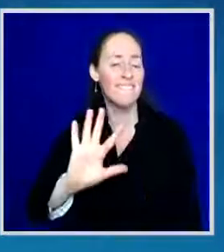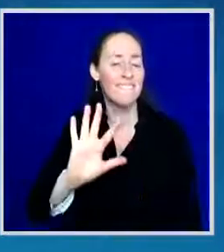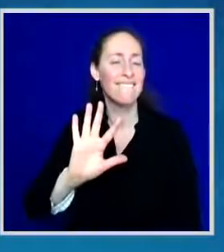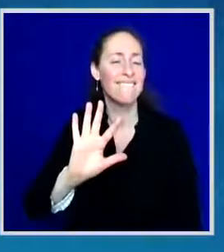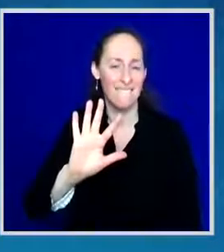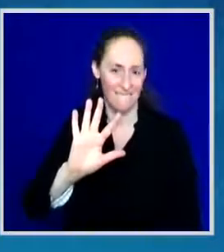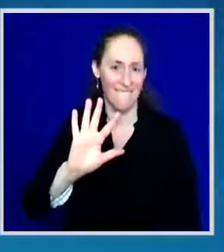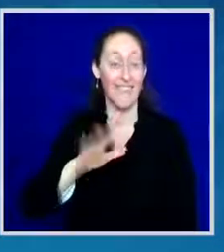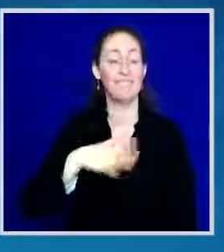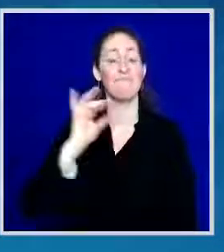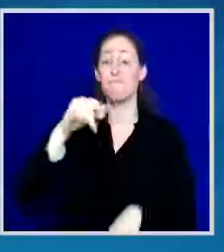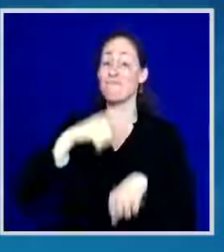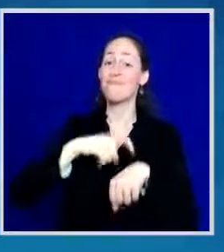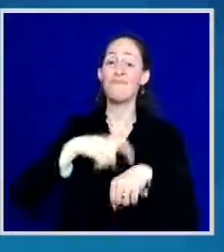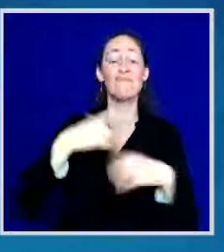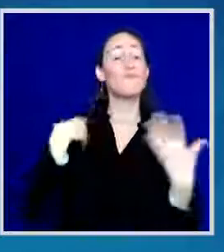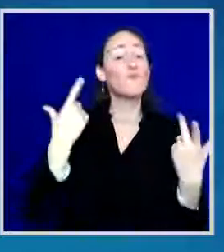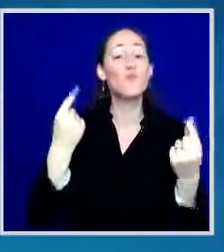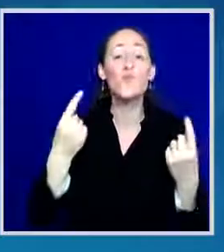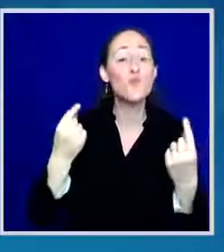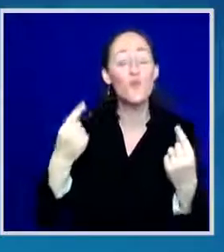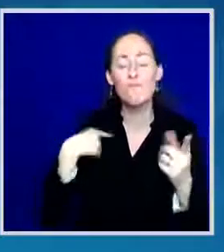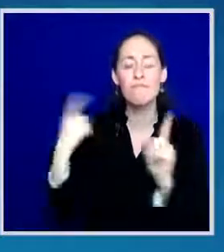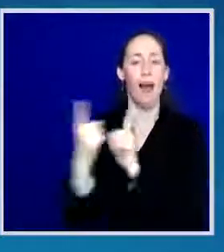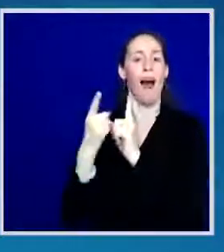and she's there.